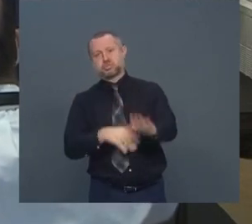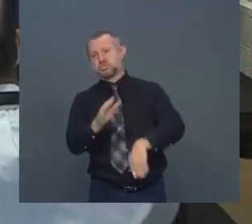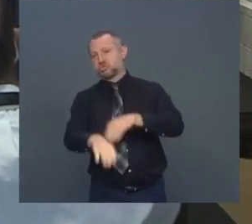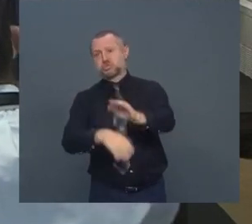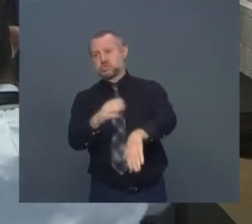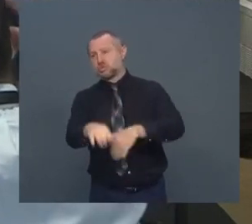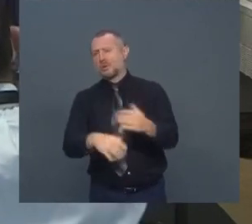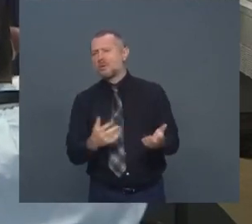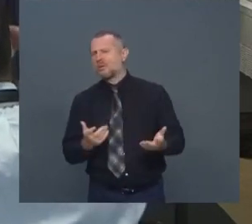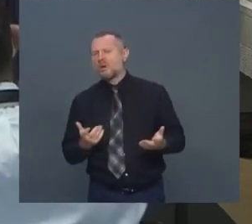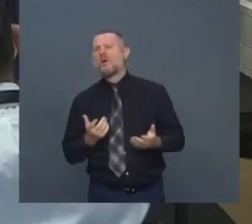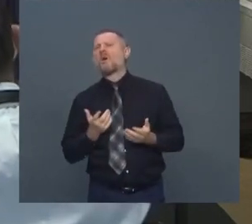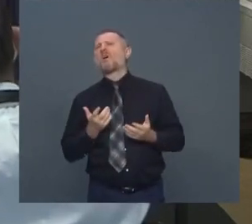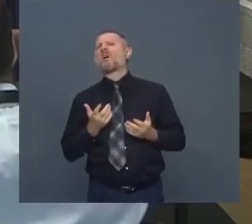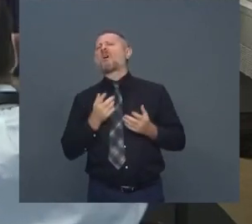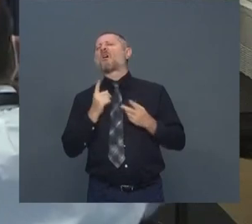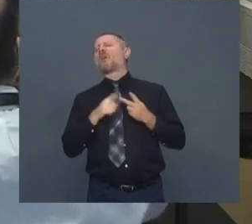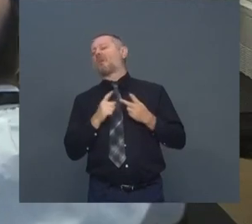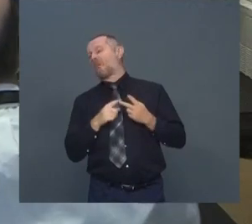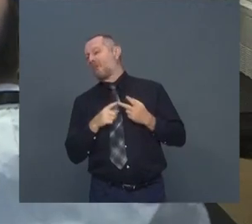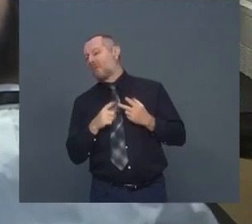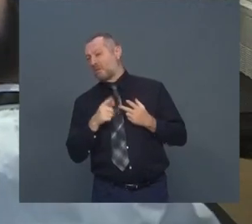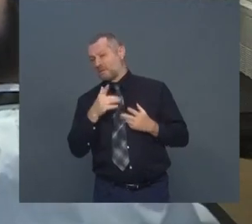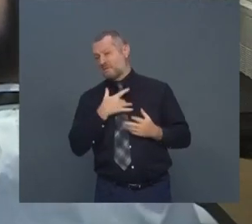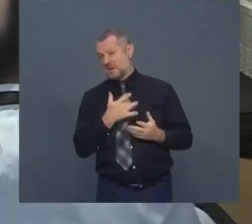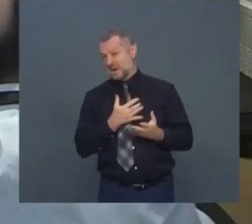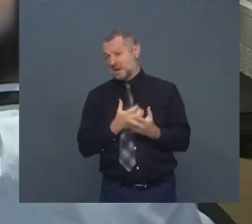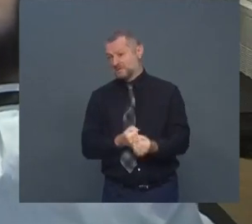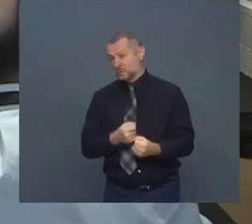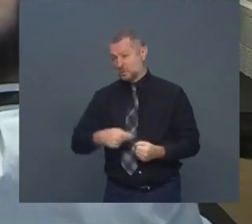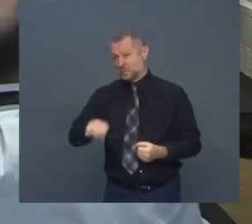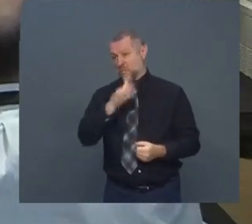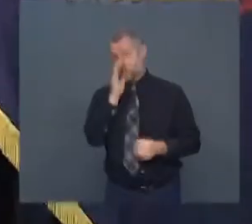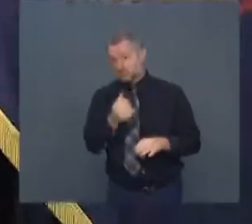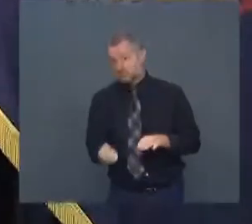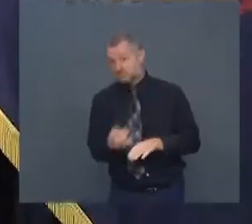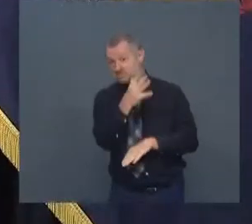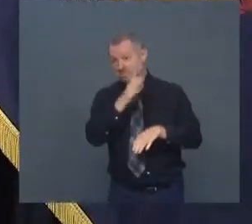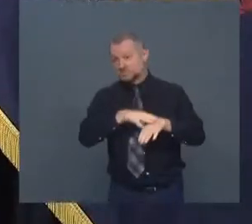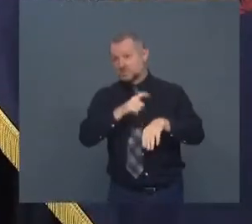is your level of confidence they can do it and what happens if they don't